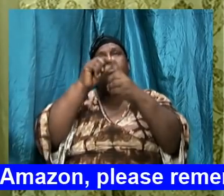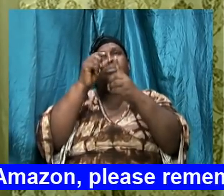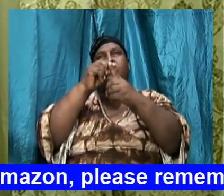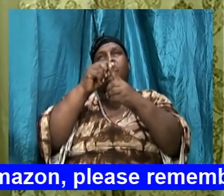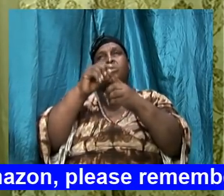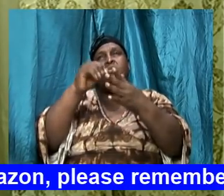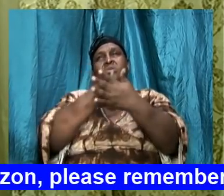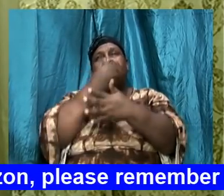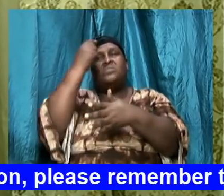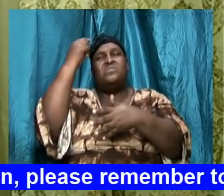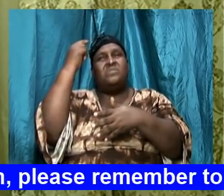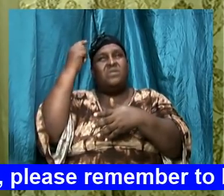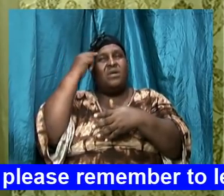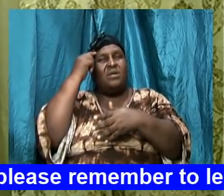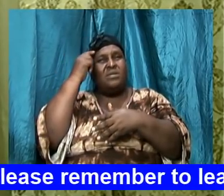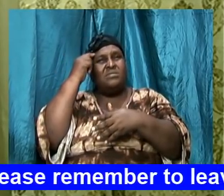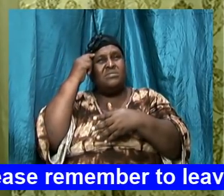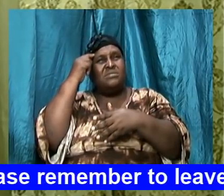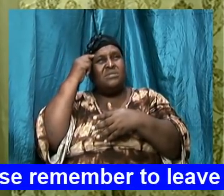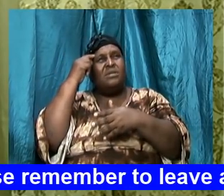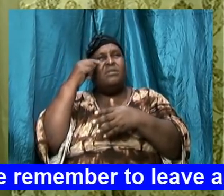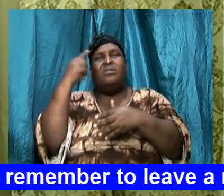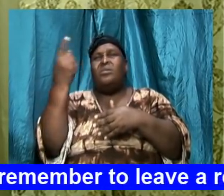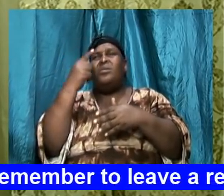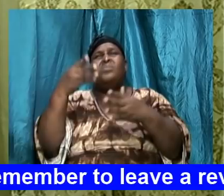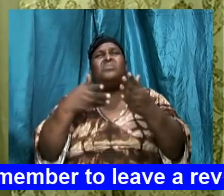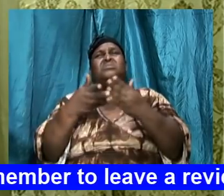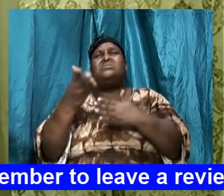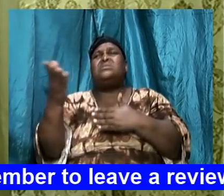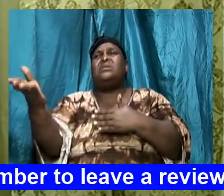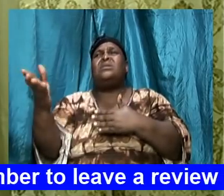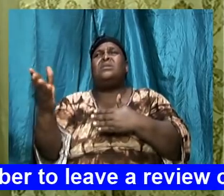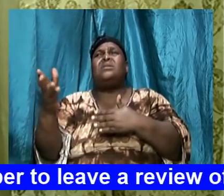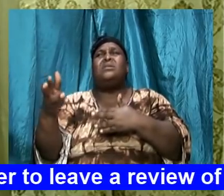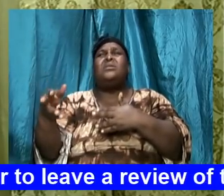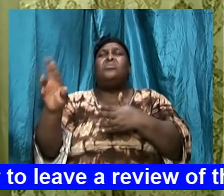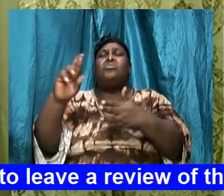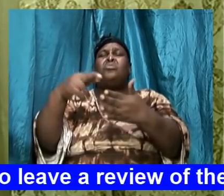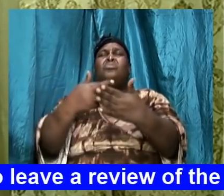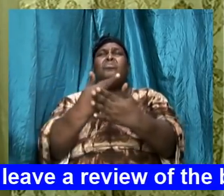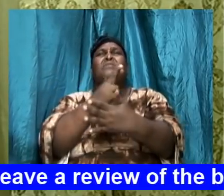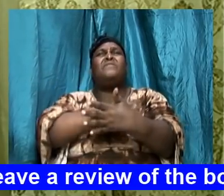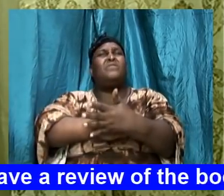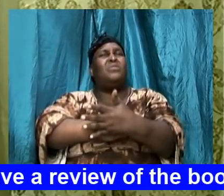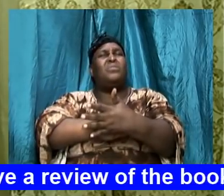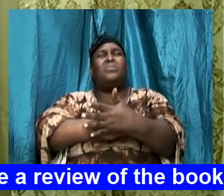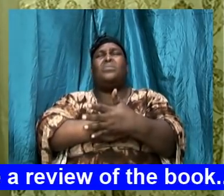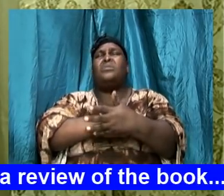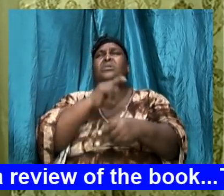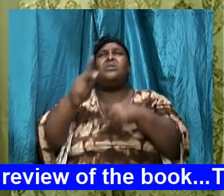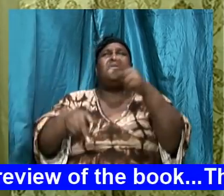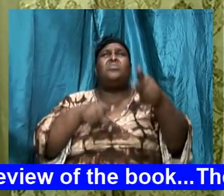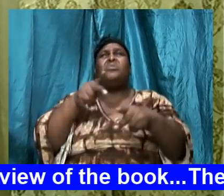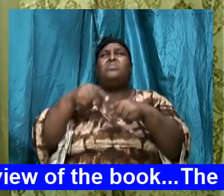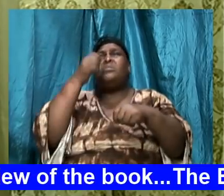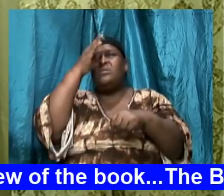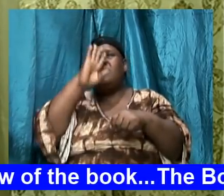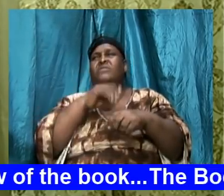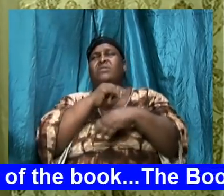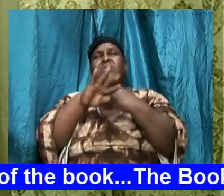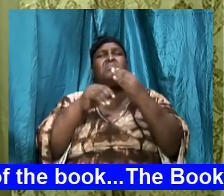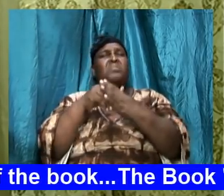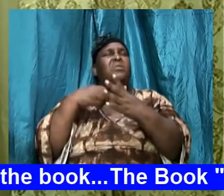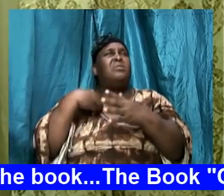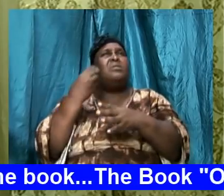thoughts but they were always there but we are just rolling them out so that the people of God all of us